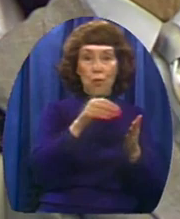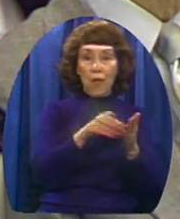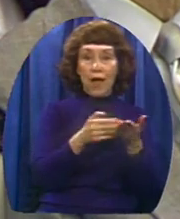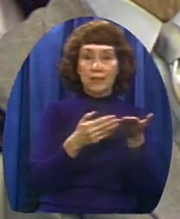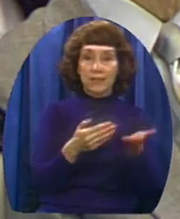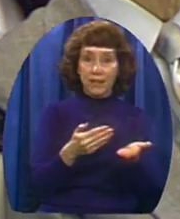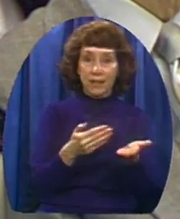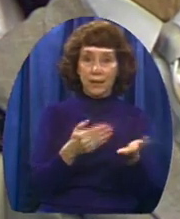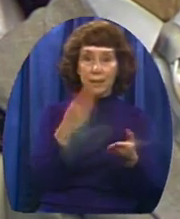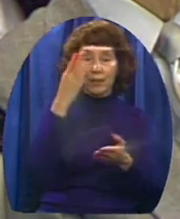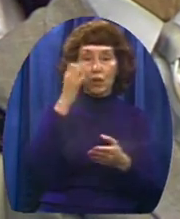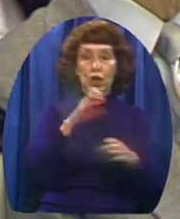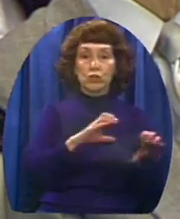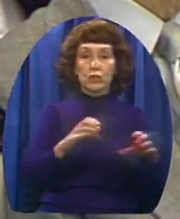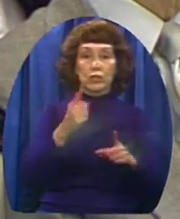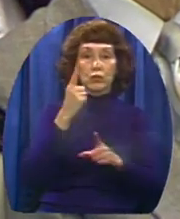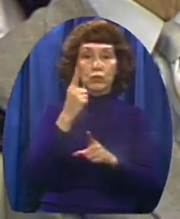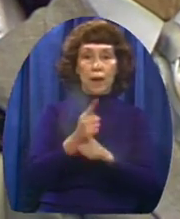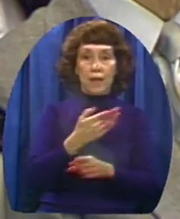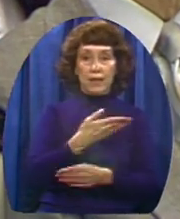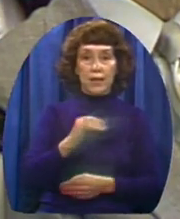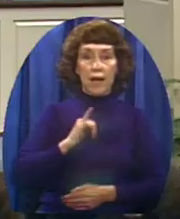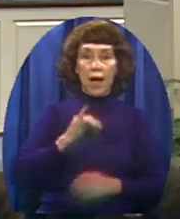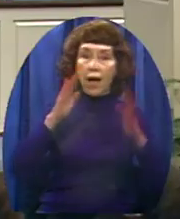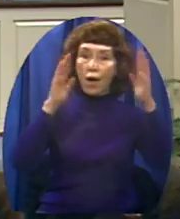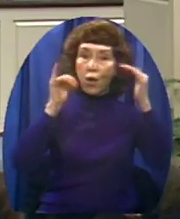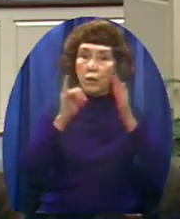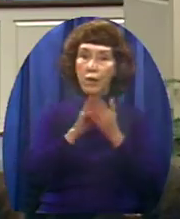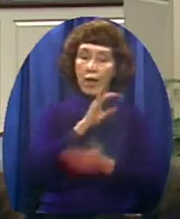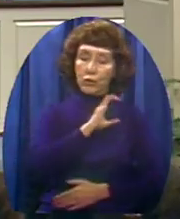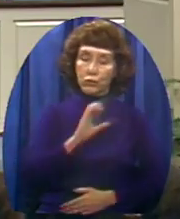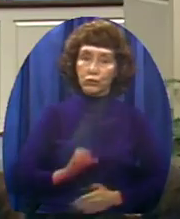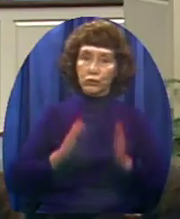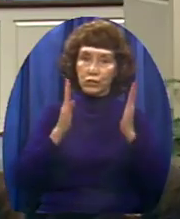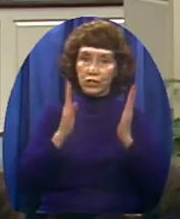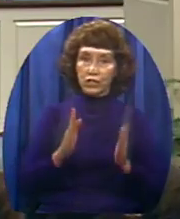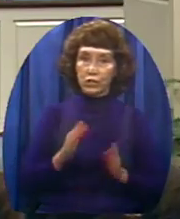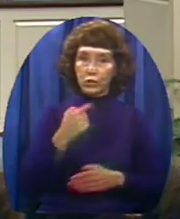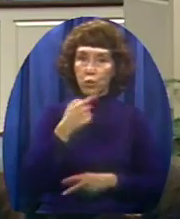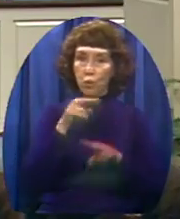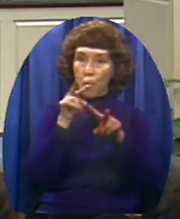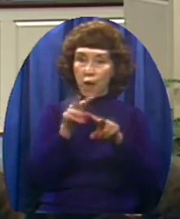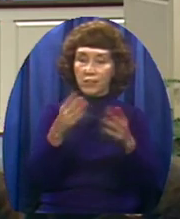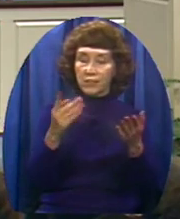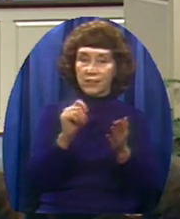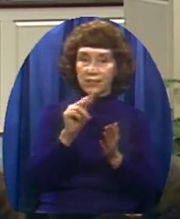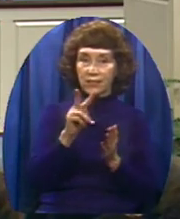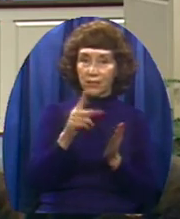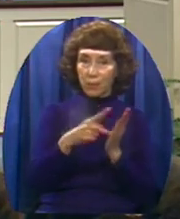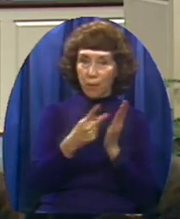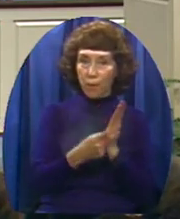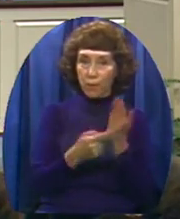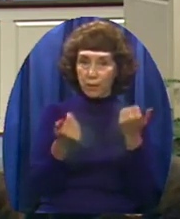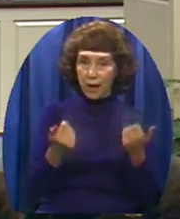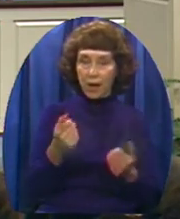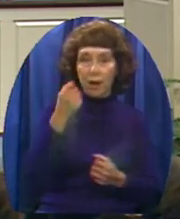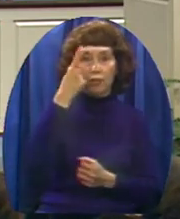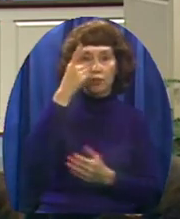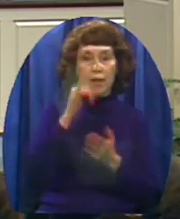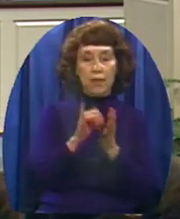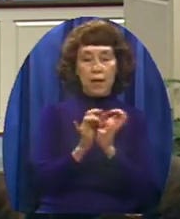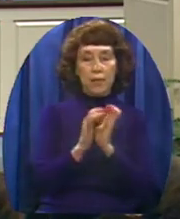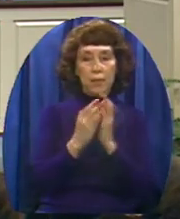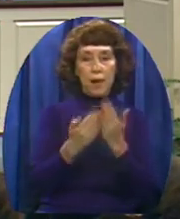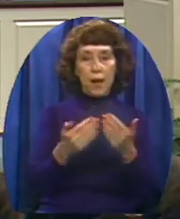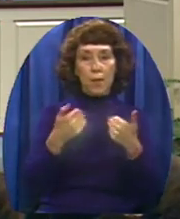Christians all over this nation And other nations who are listening to me right now Will realize that the Bible has the plan